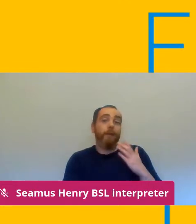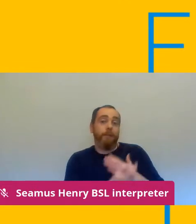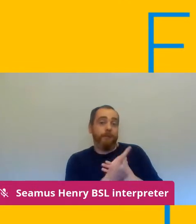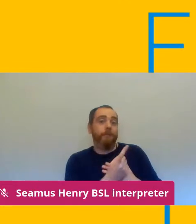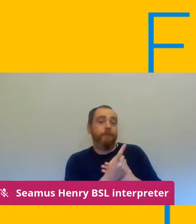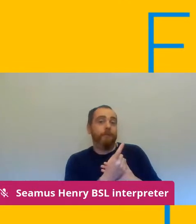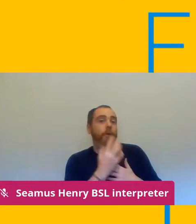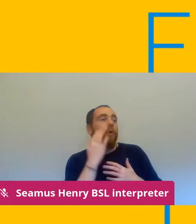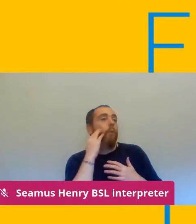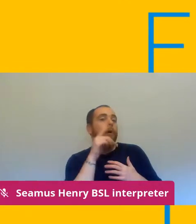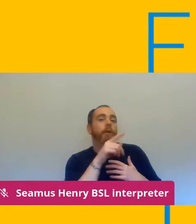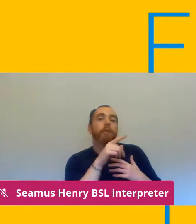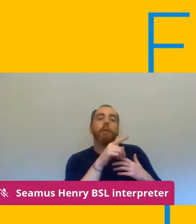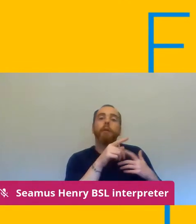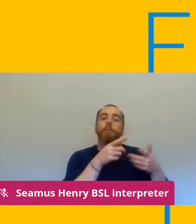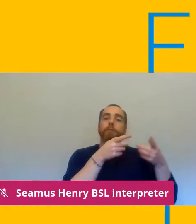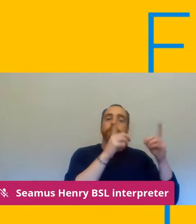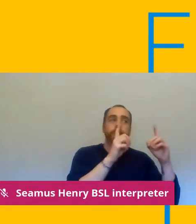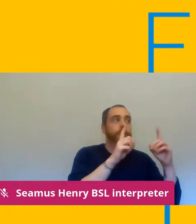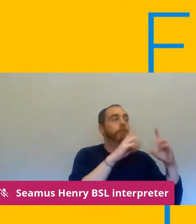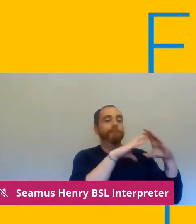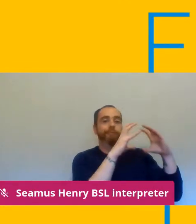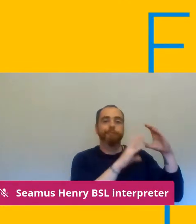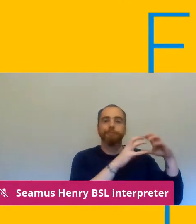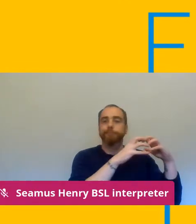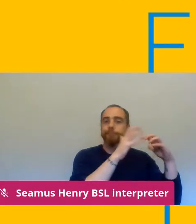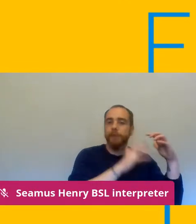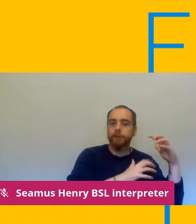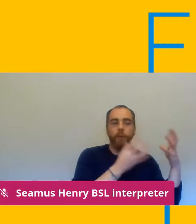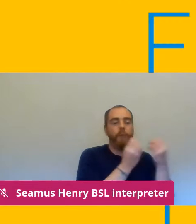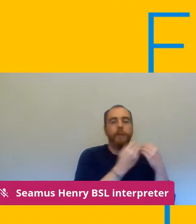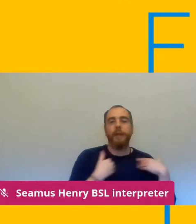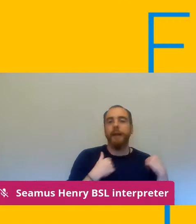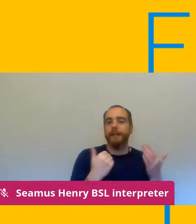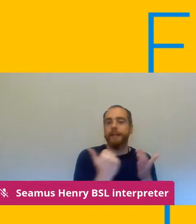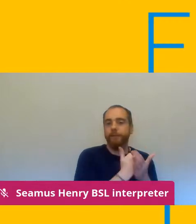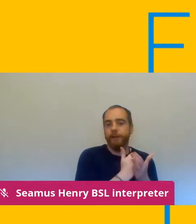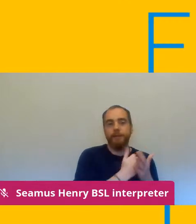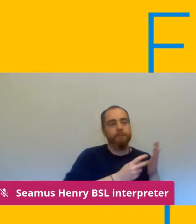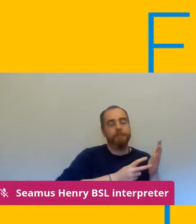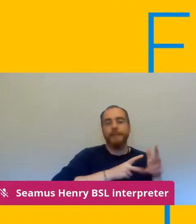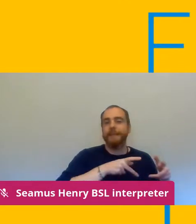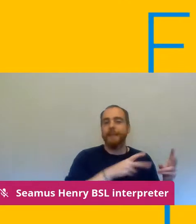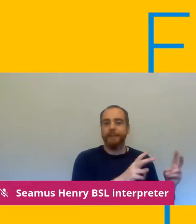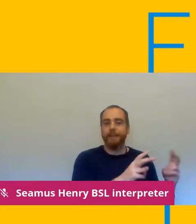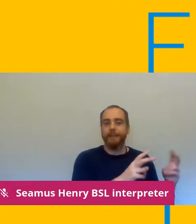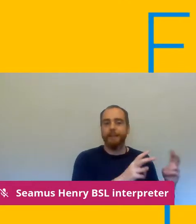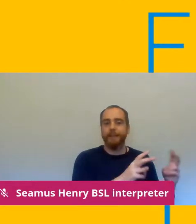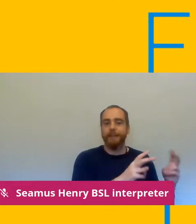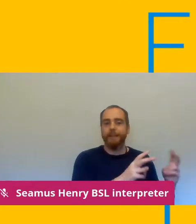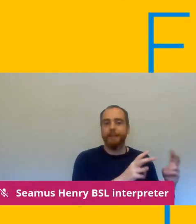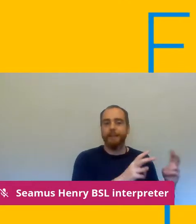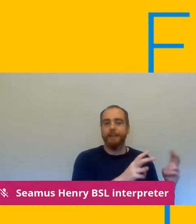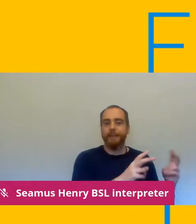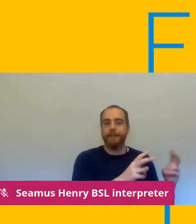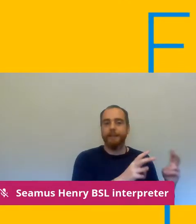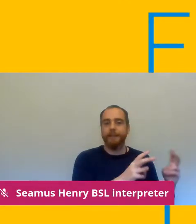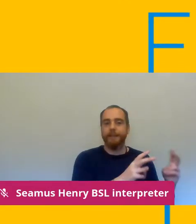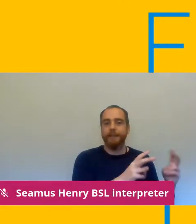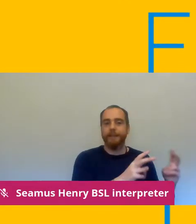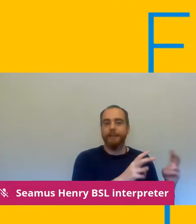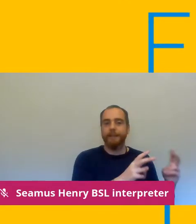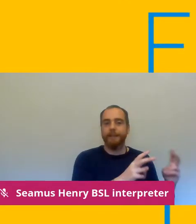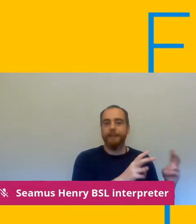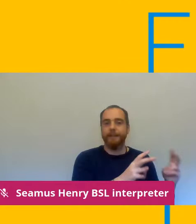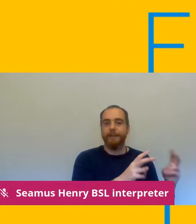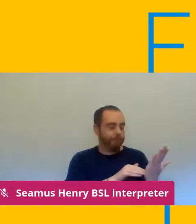system or we come to a view collectively that their risk assessments are not suitable and sufficient and the workplace is not safe